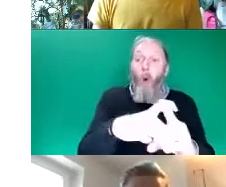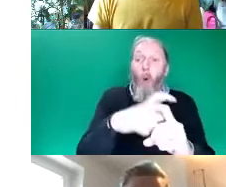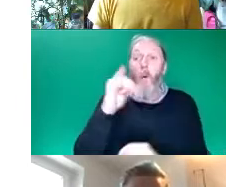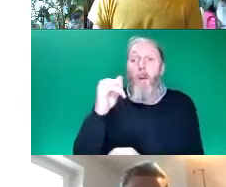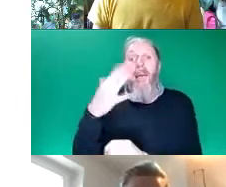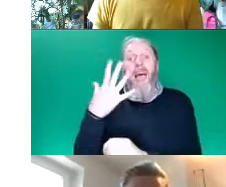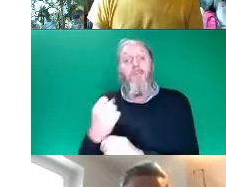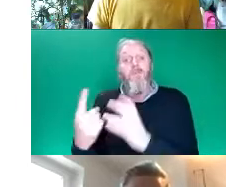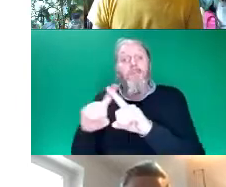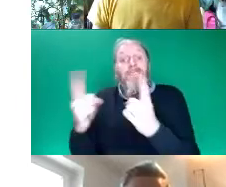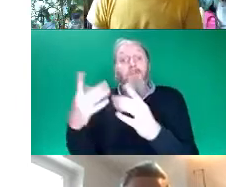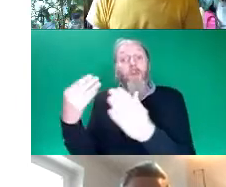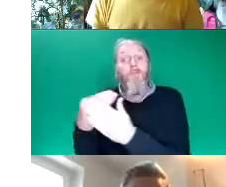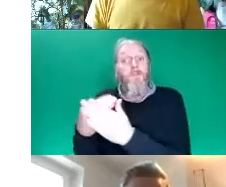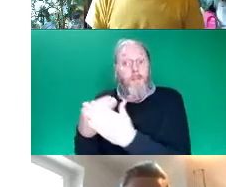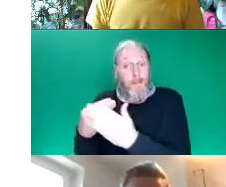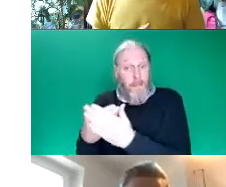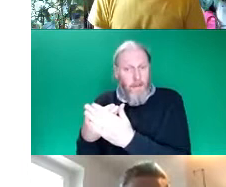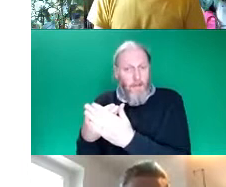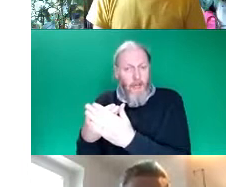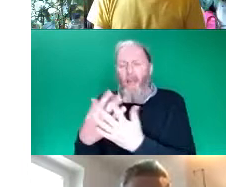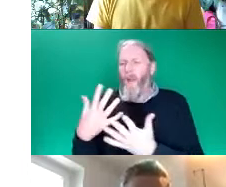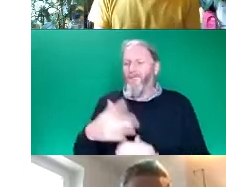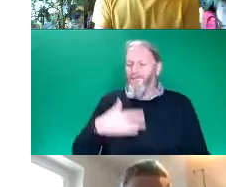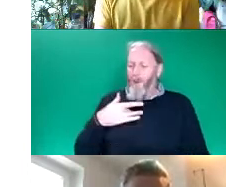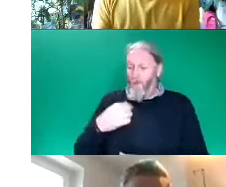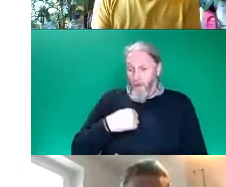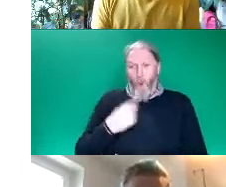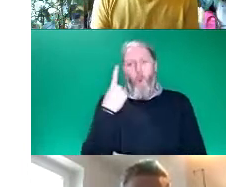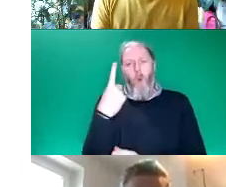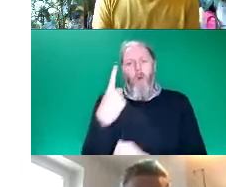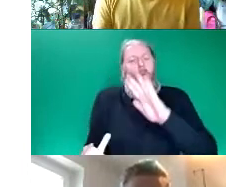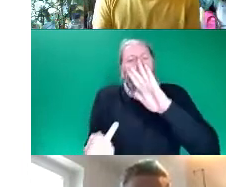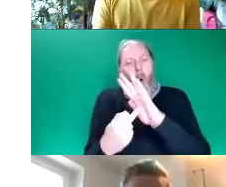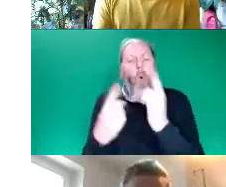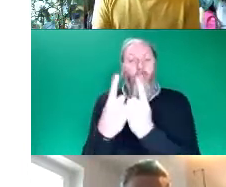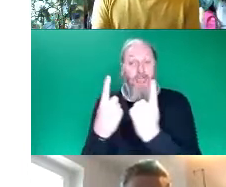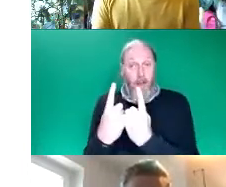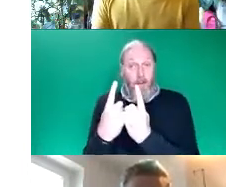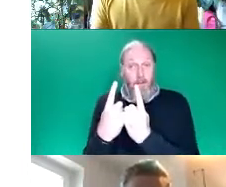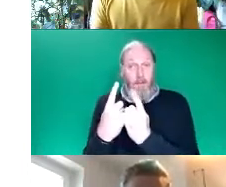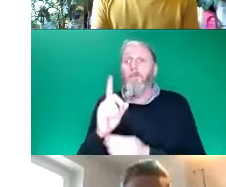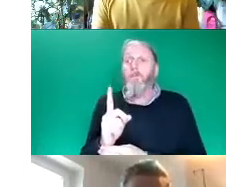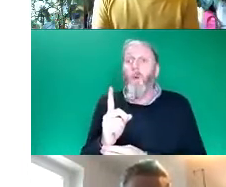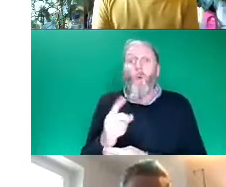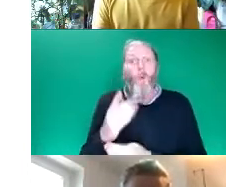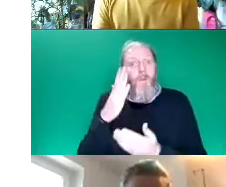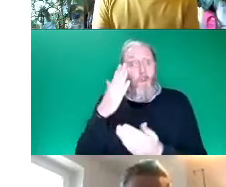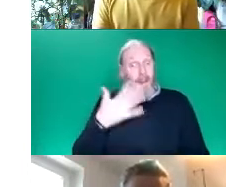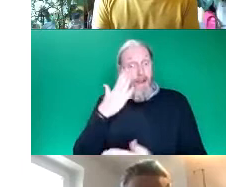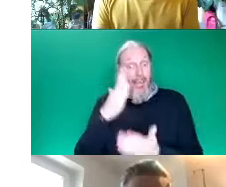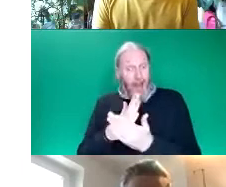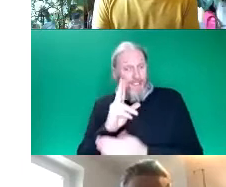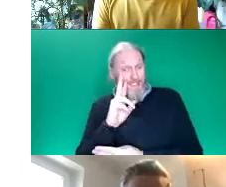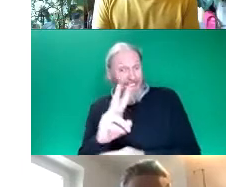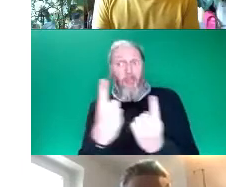And I think a really core thing for me and for the project was actual things happening and